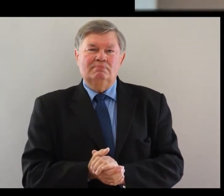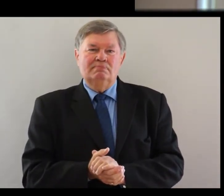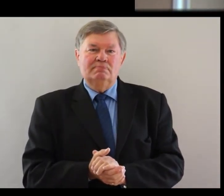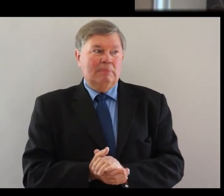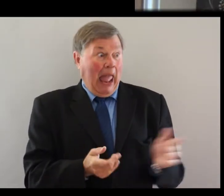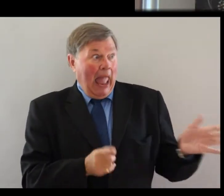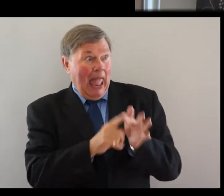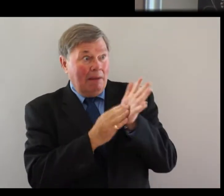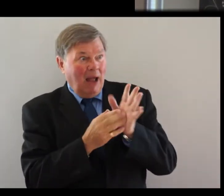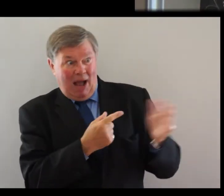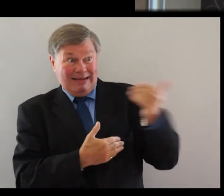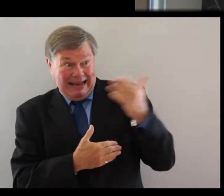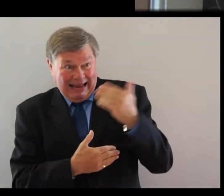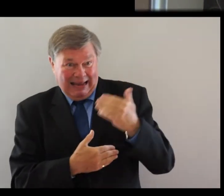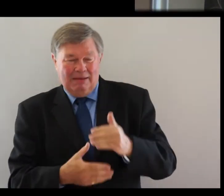Ella! What?